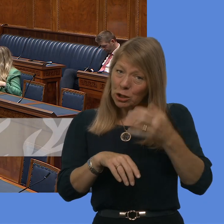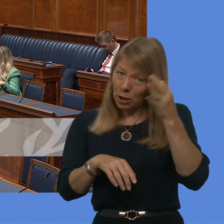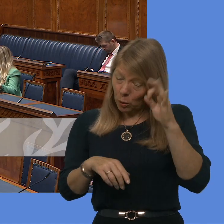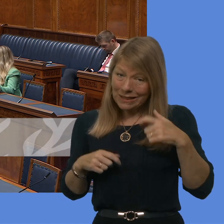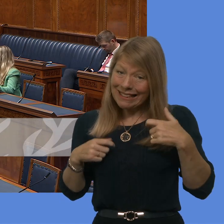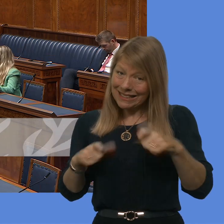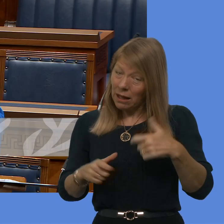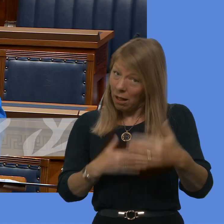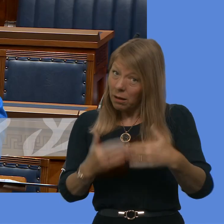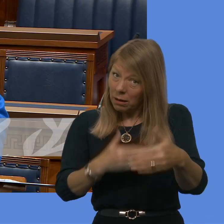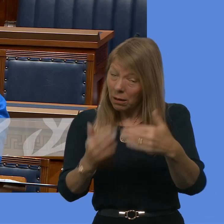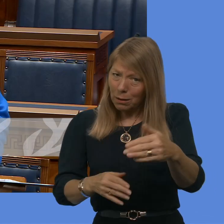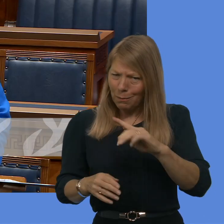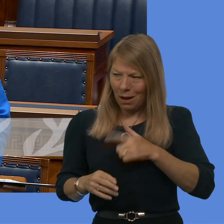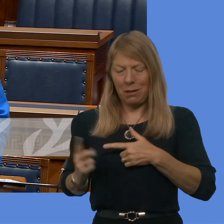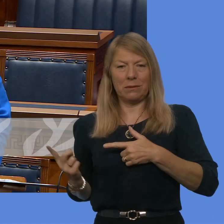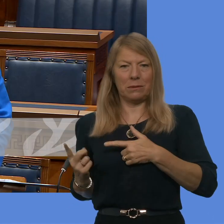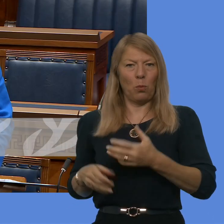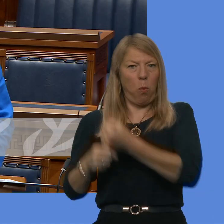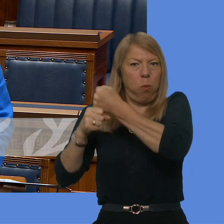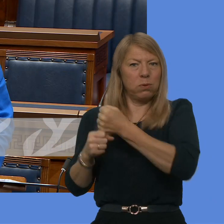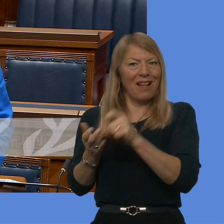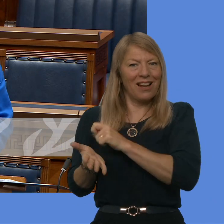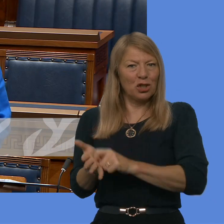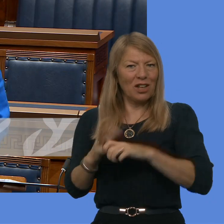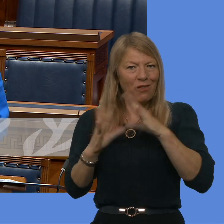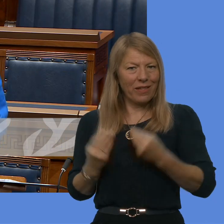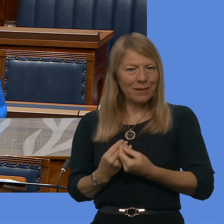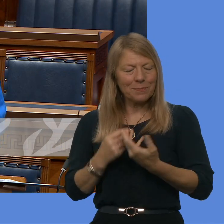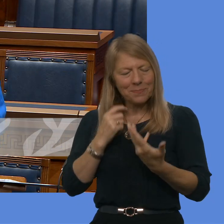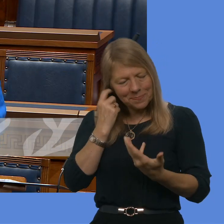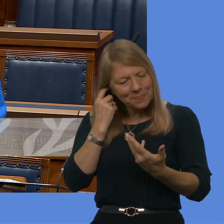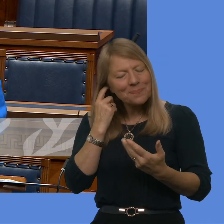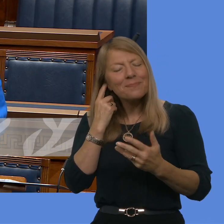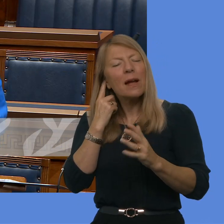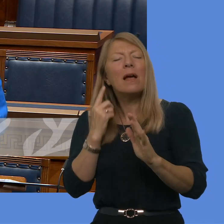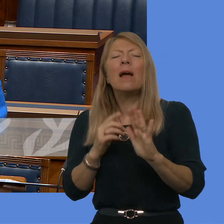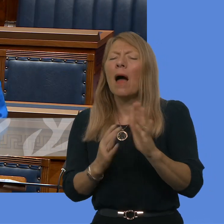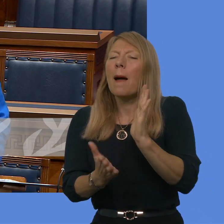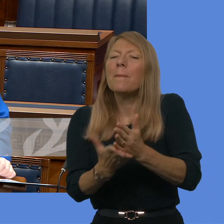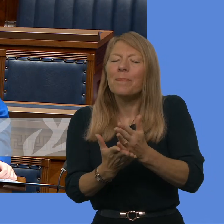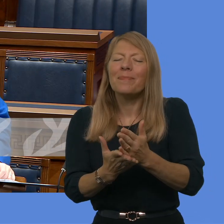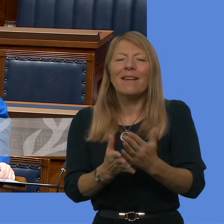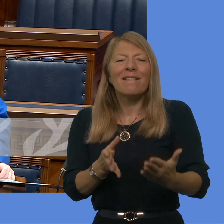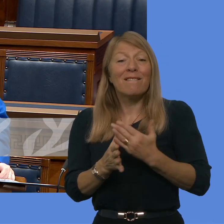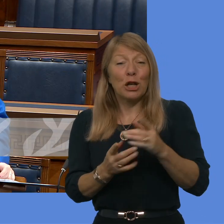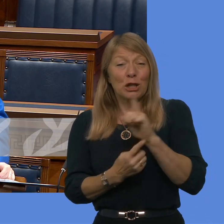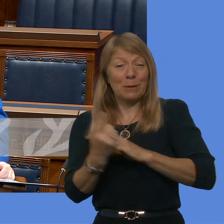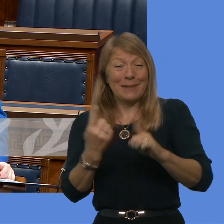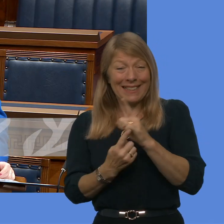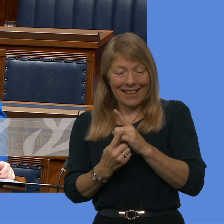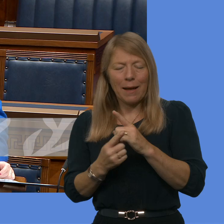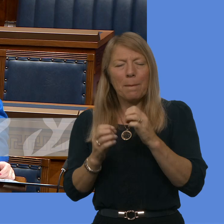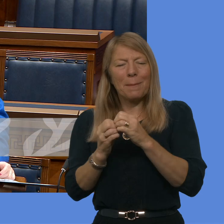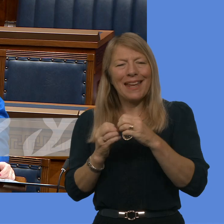Speaker. Yes, absolutely. The first meeting since devolution of the BIC British-Irish Council will